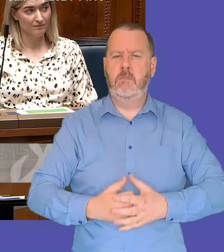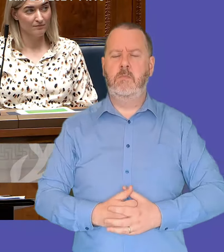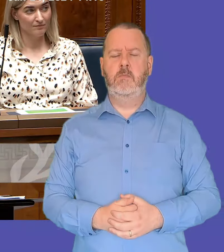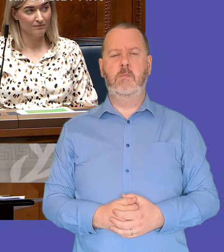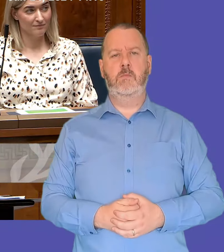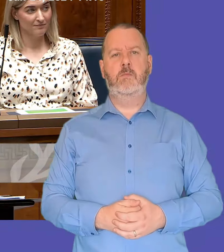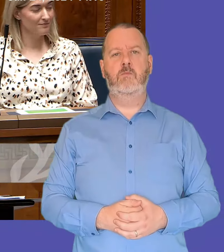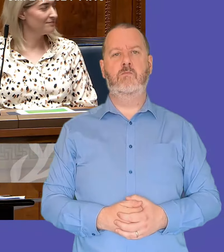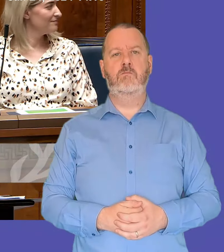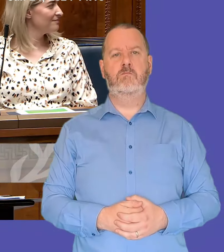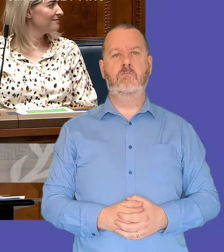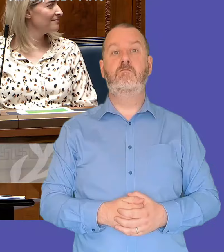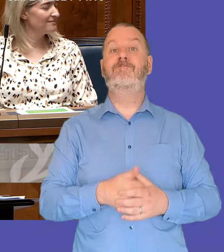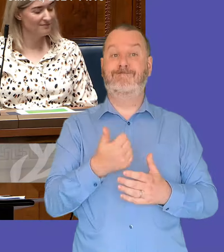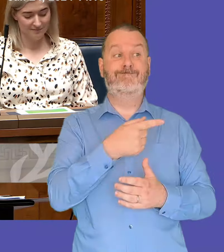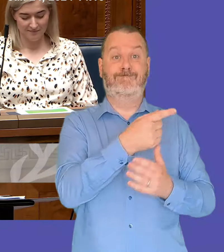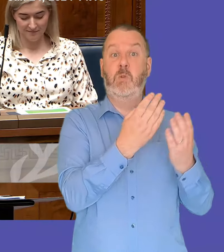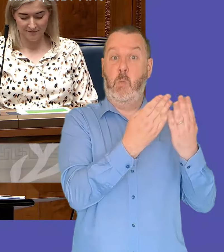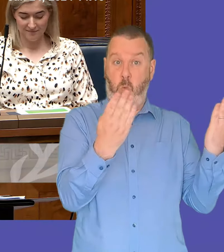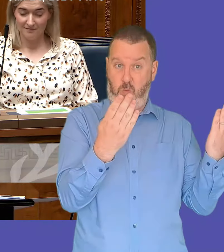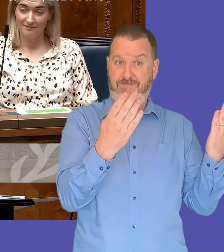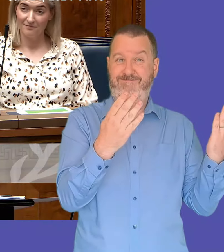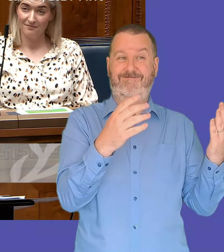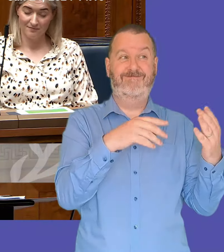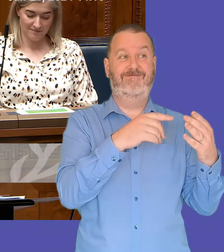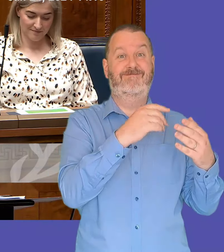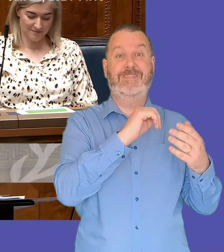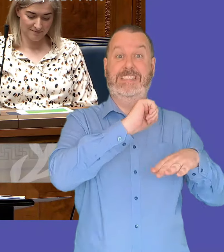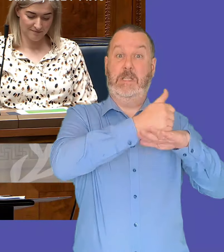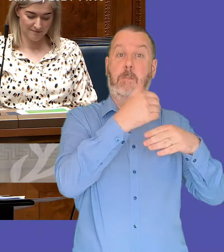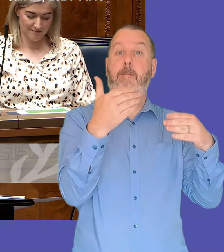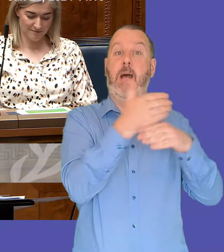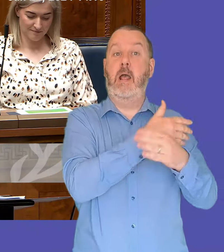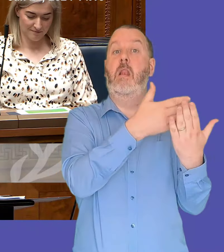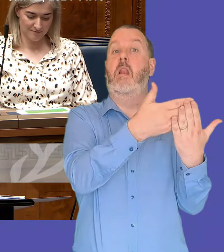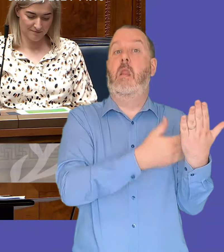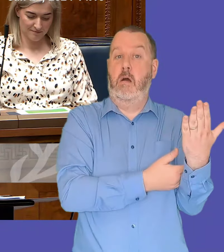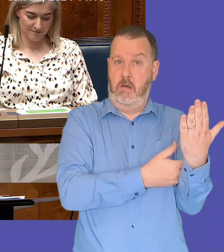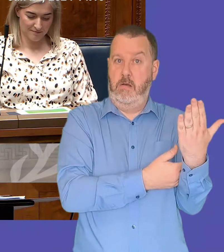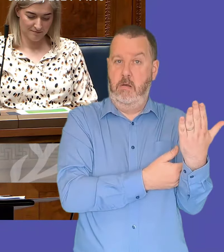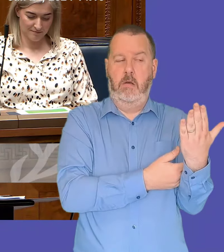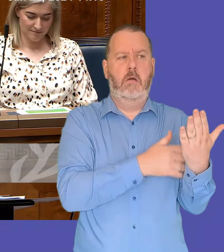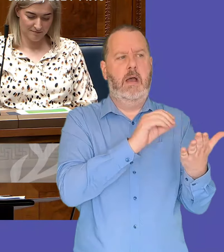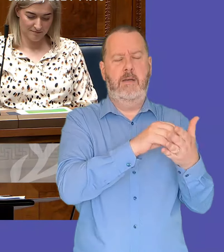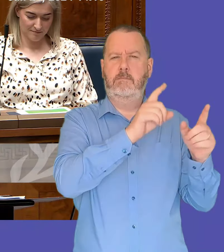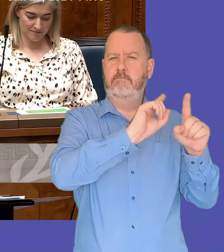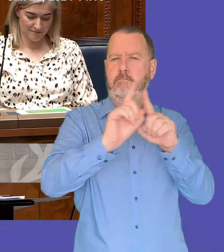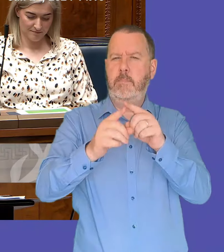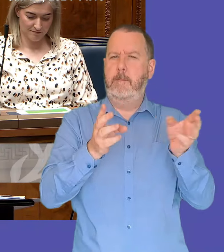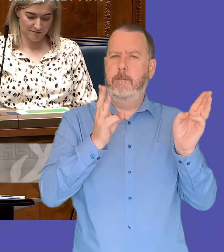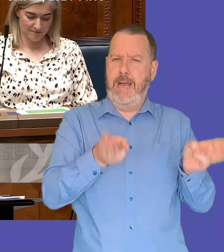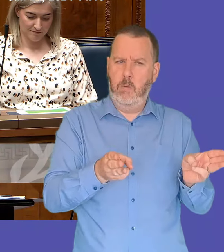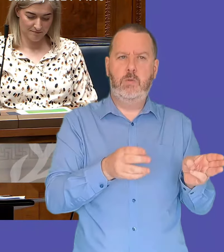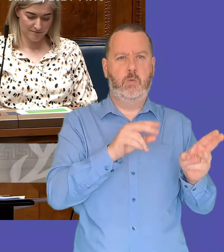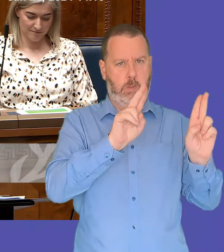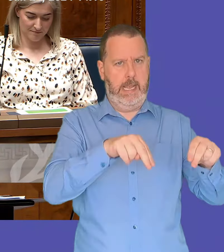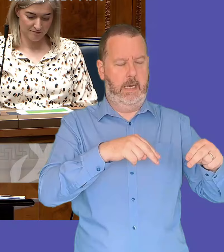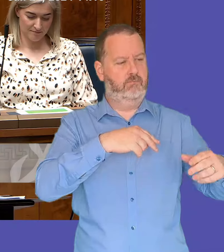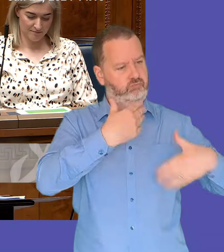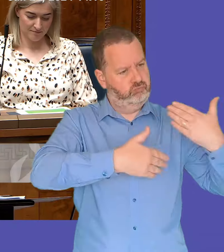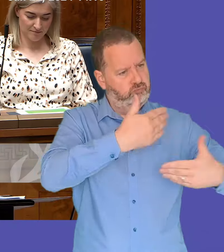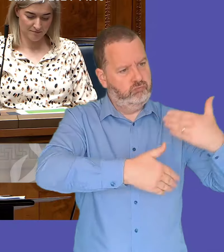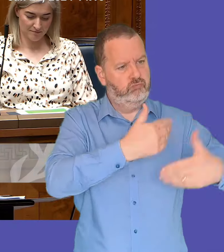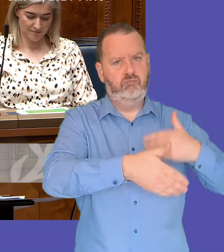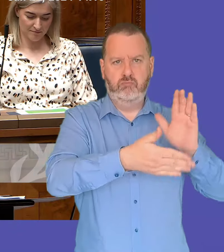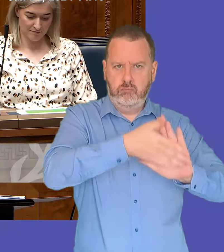yeah the development corporation itself is established under statute and it has a wide range of powers being able to effectively take forward the